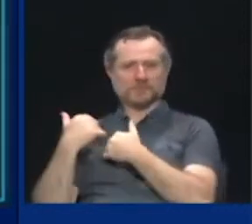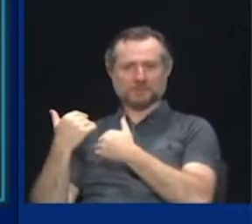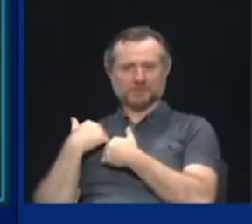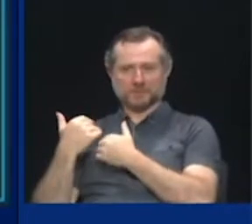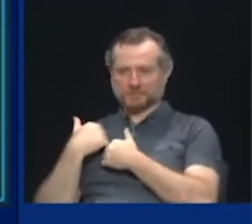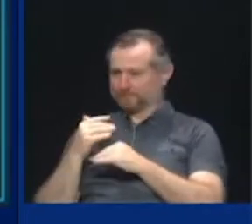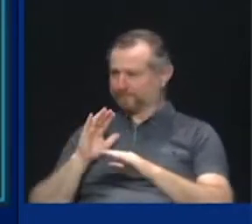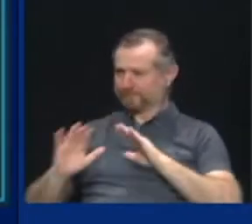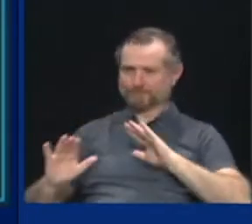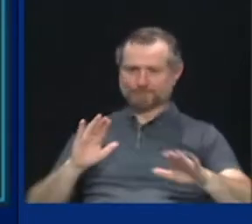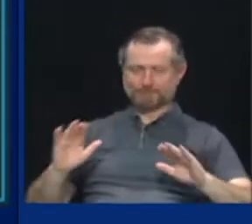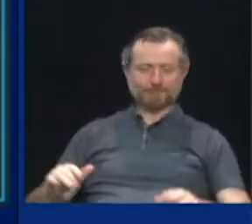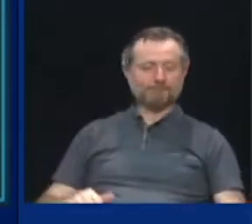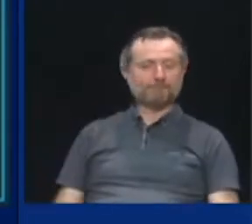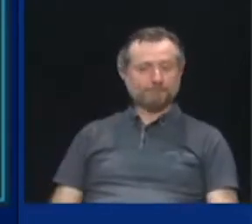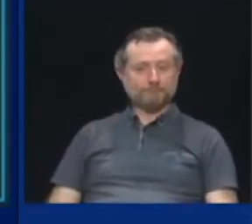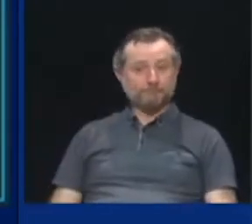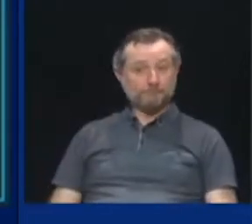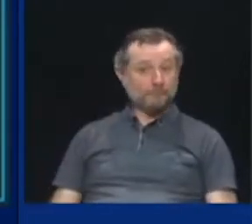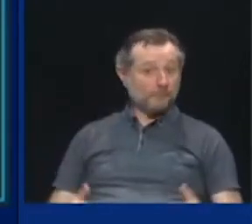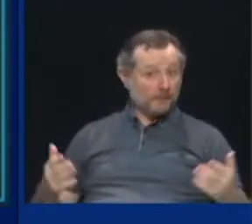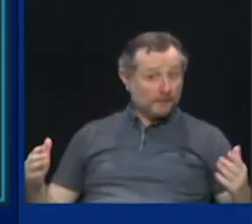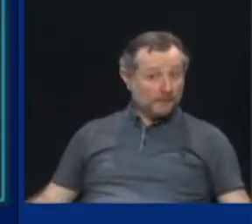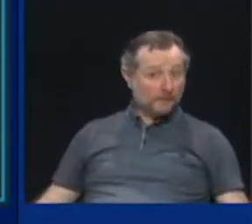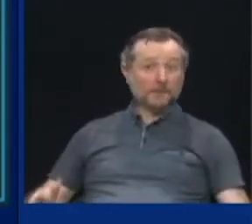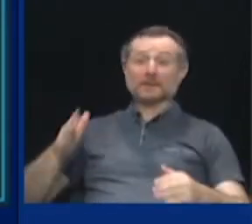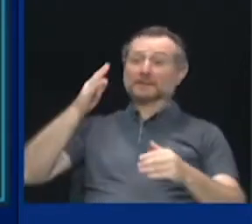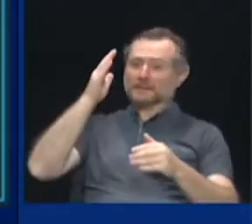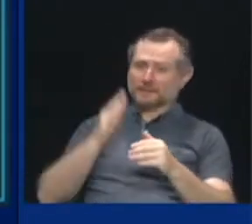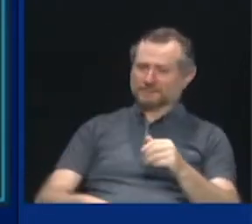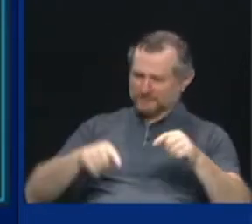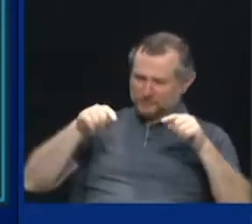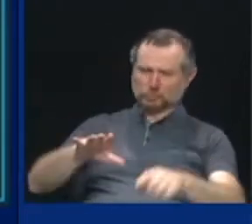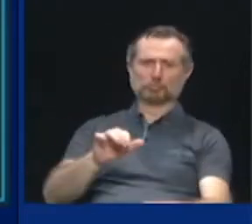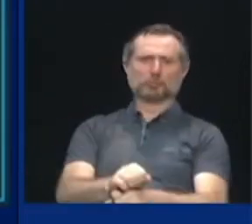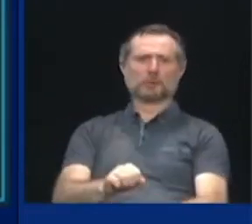And get this job done. That's what I mean by New York tough.